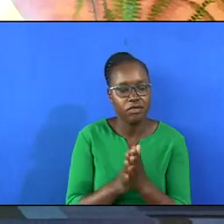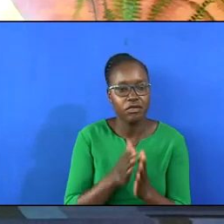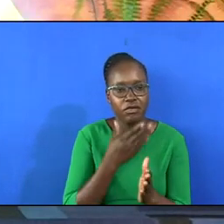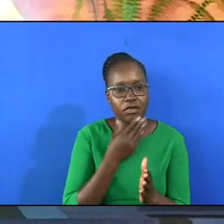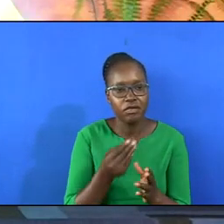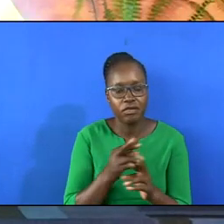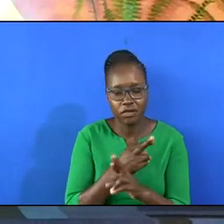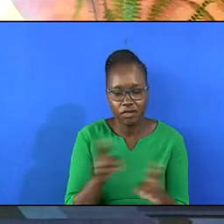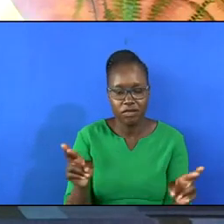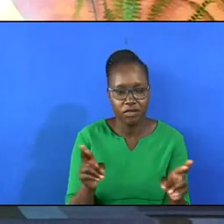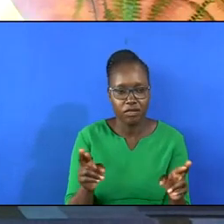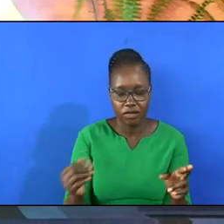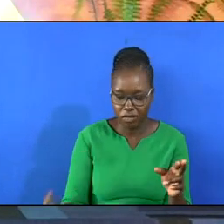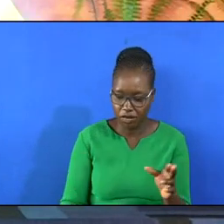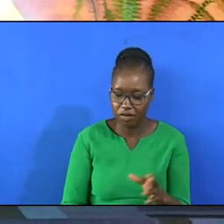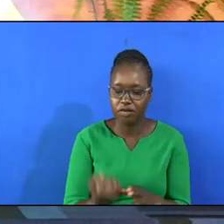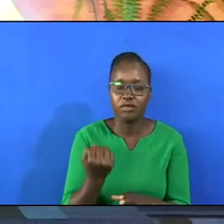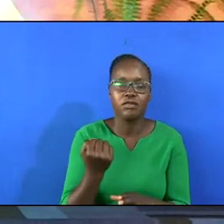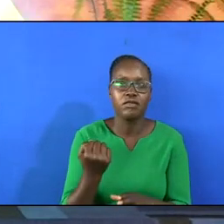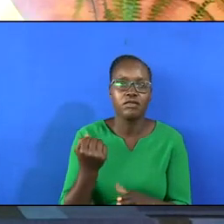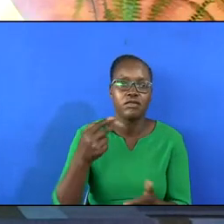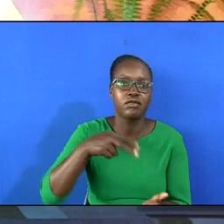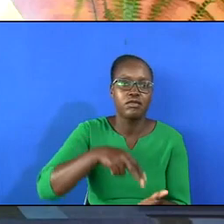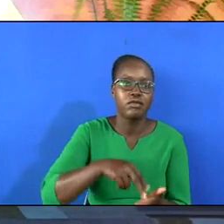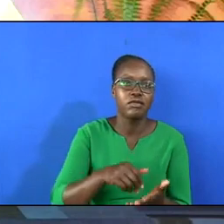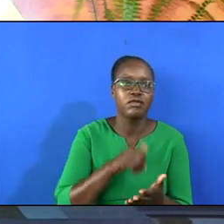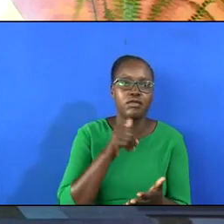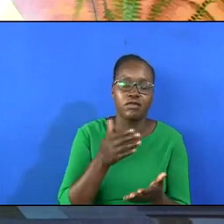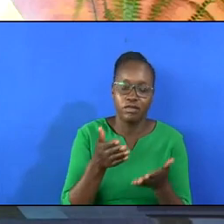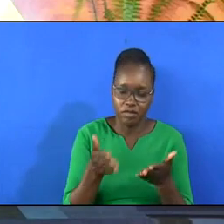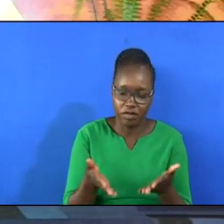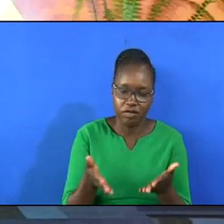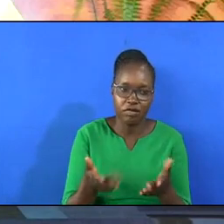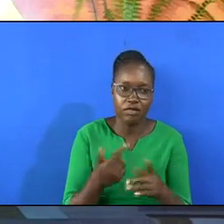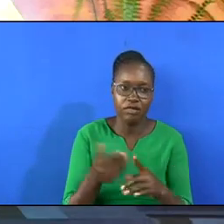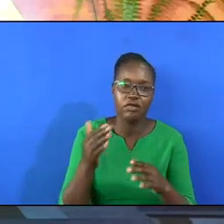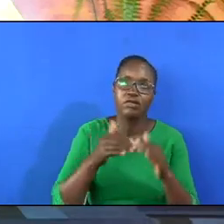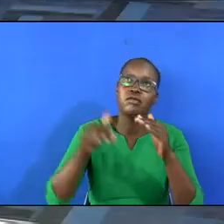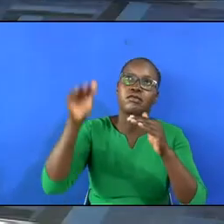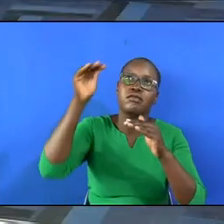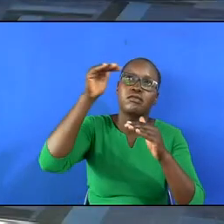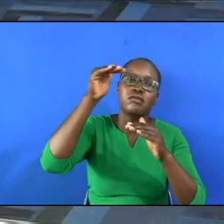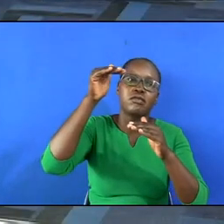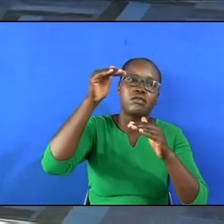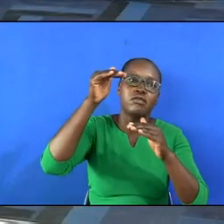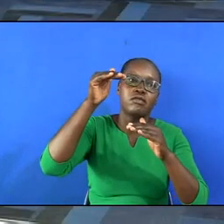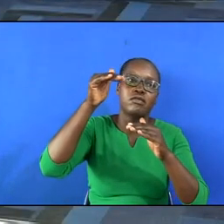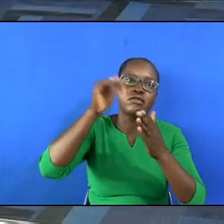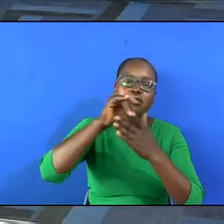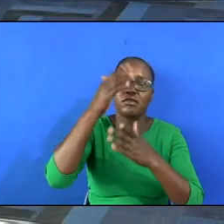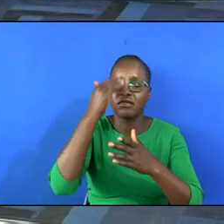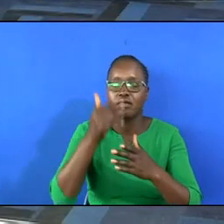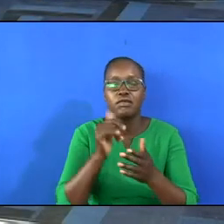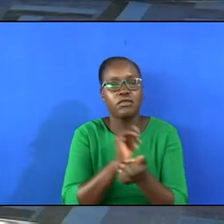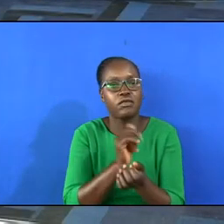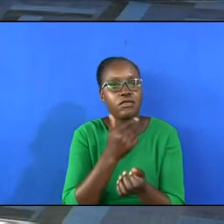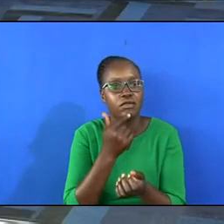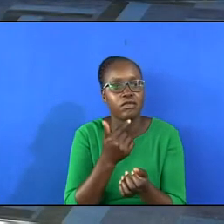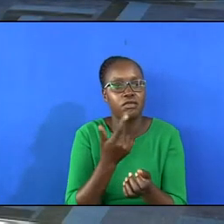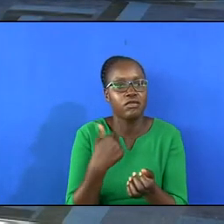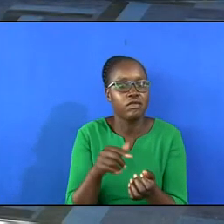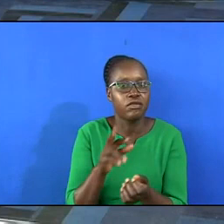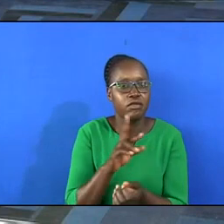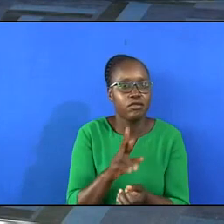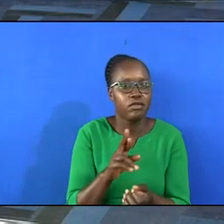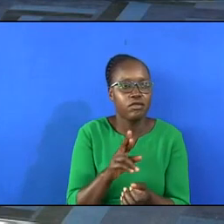and raised him up not up to here but to here that's why Paul says we